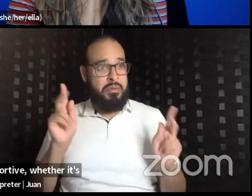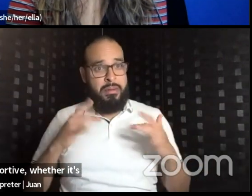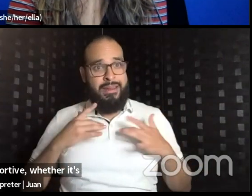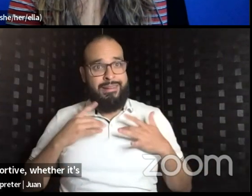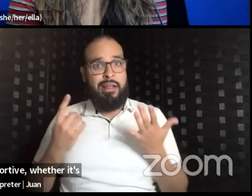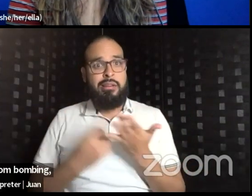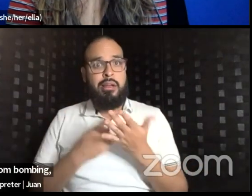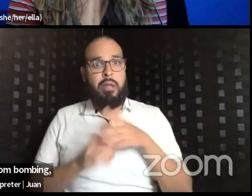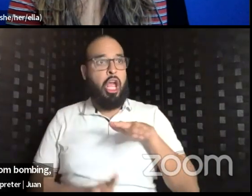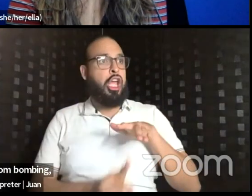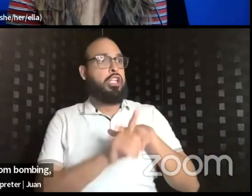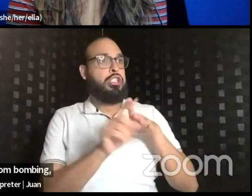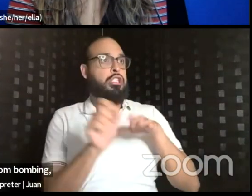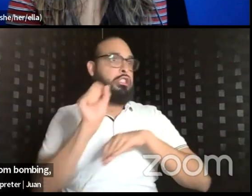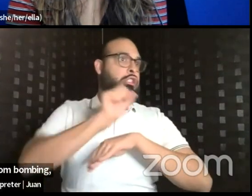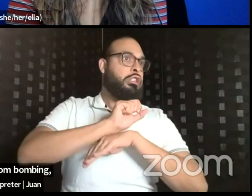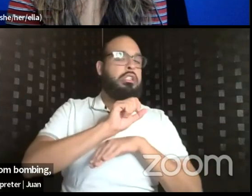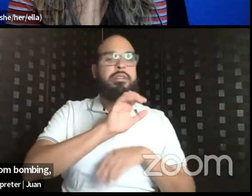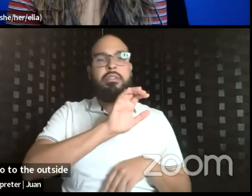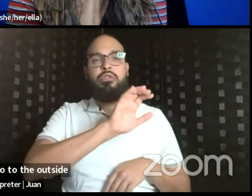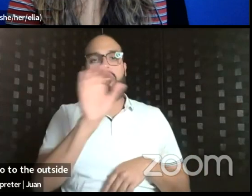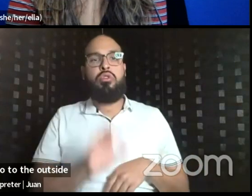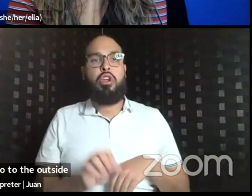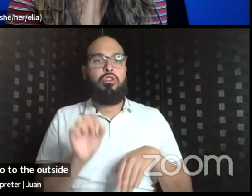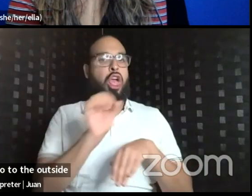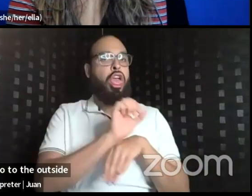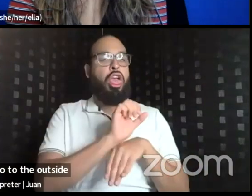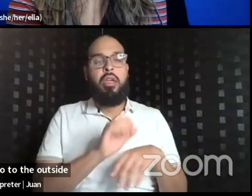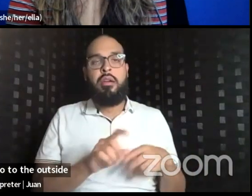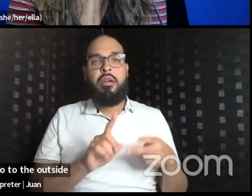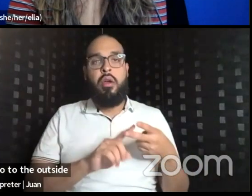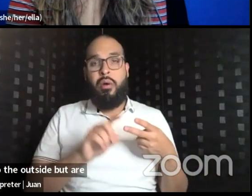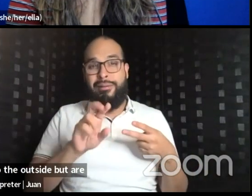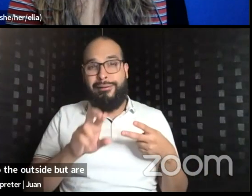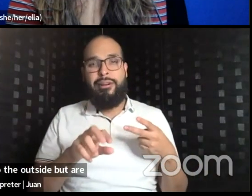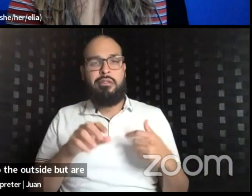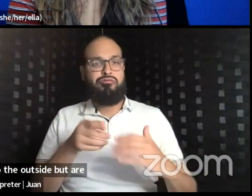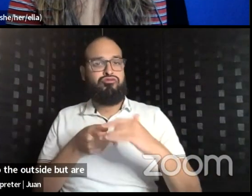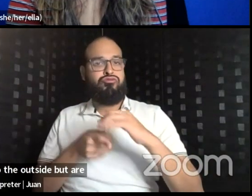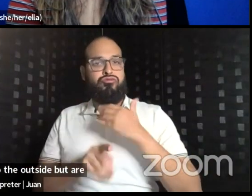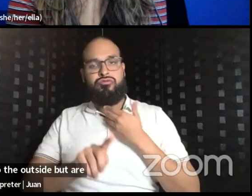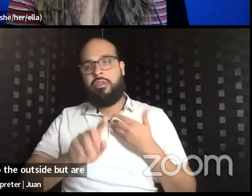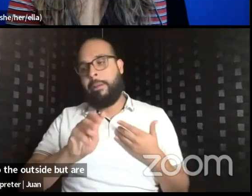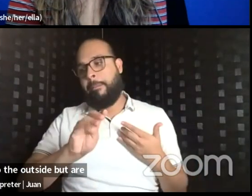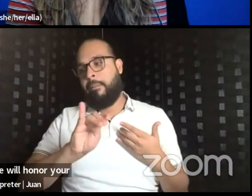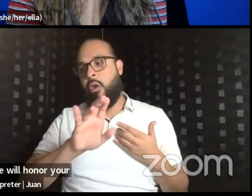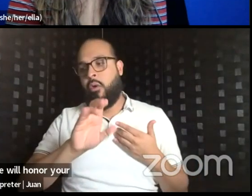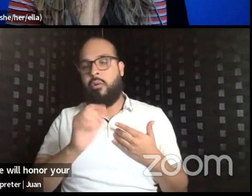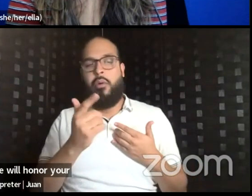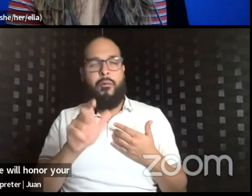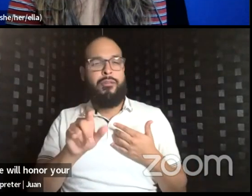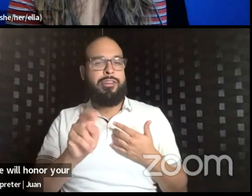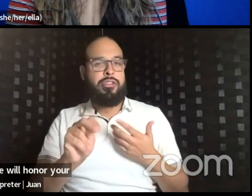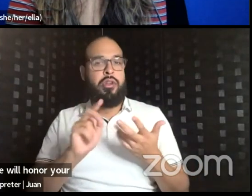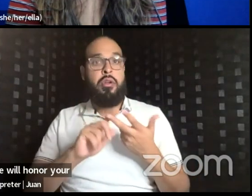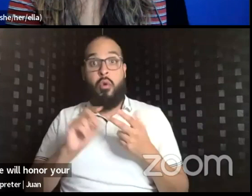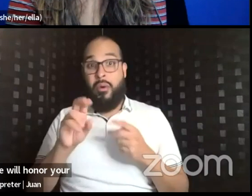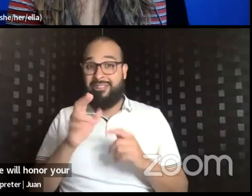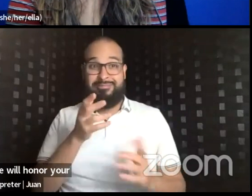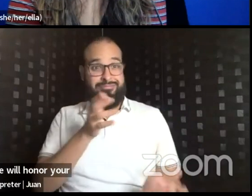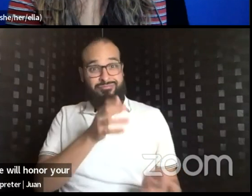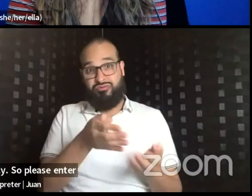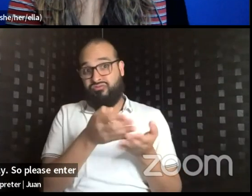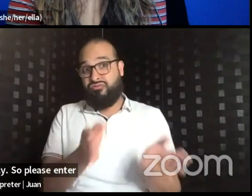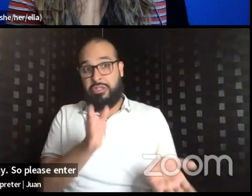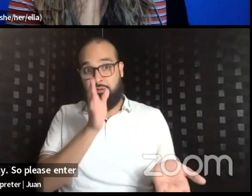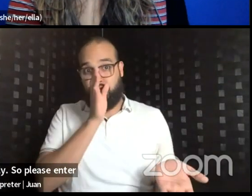may be micro to the outside but are not micro to your experience, we will honor your experience and engage immediately. So please